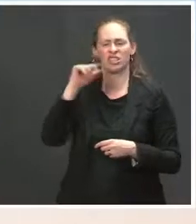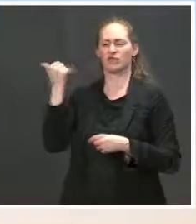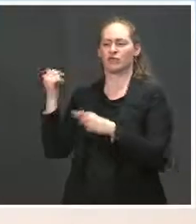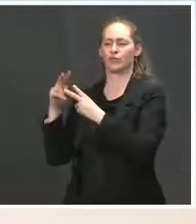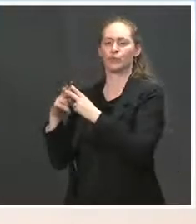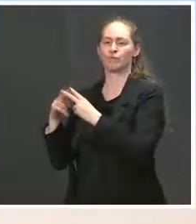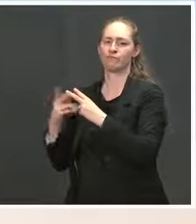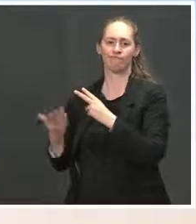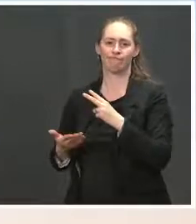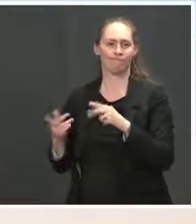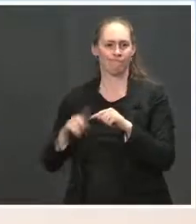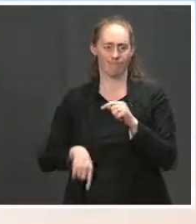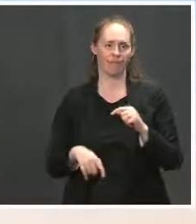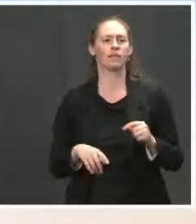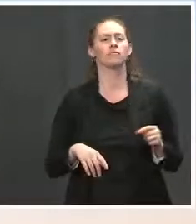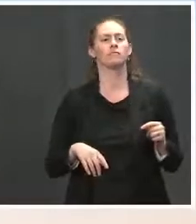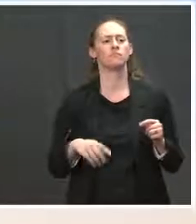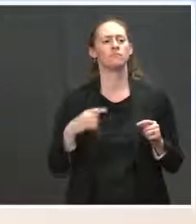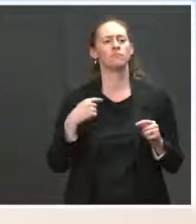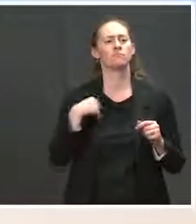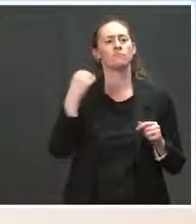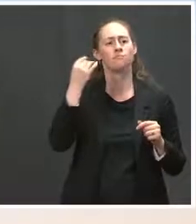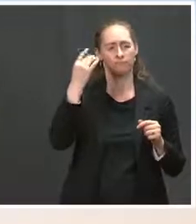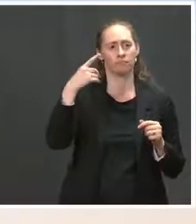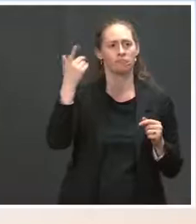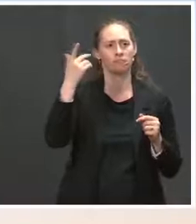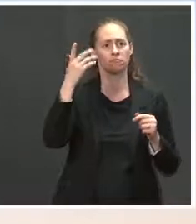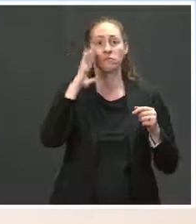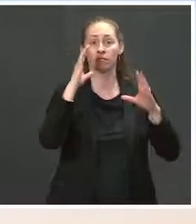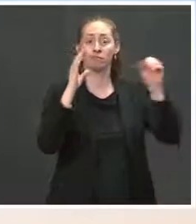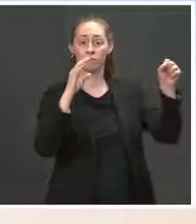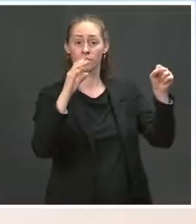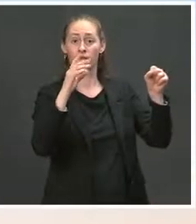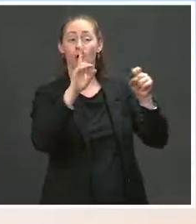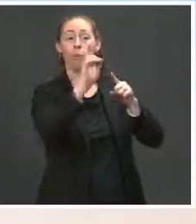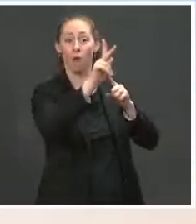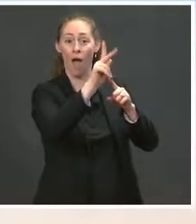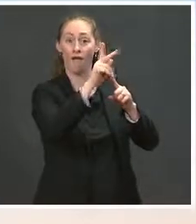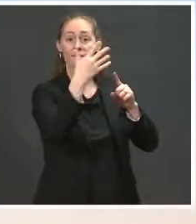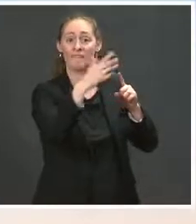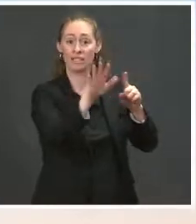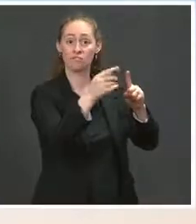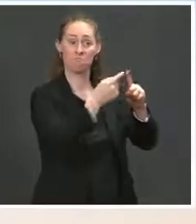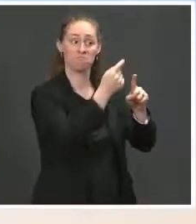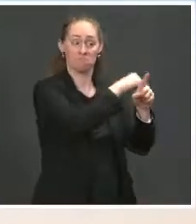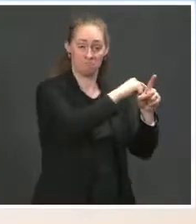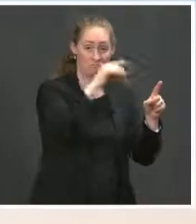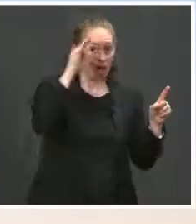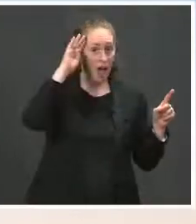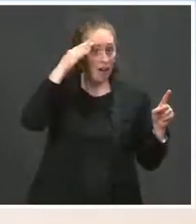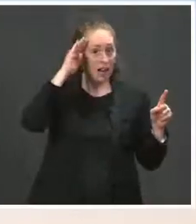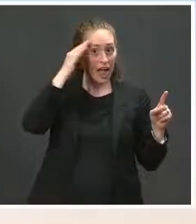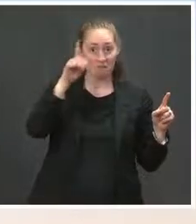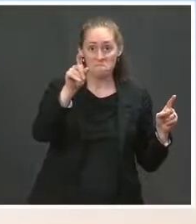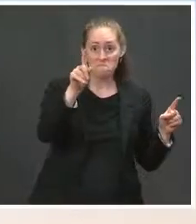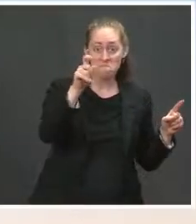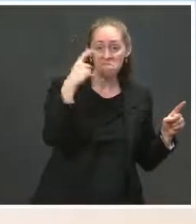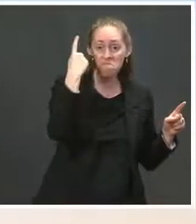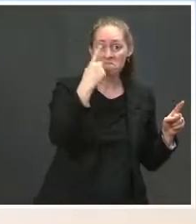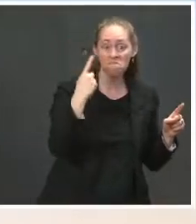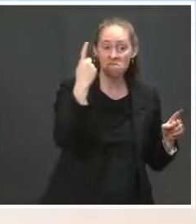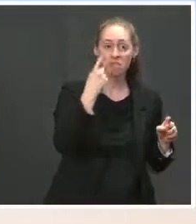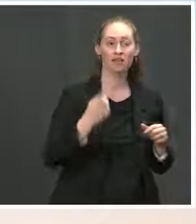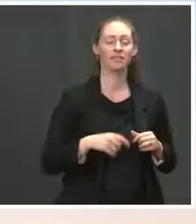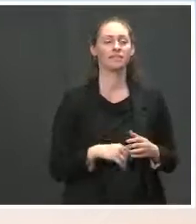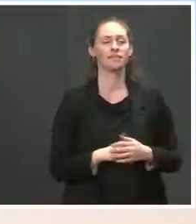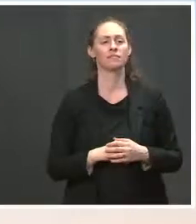President plan to visit Ireland when he is making his trip to the U.K. in June? Well, I announced the confirmed parts of his trip at